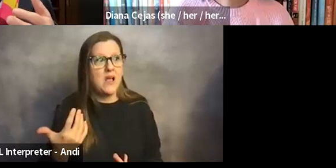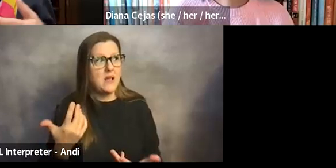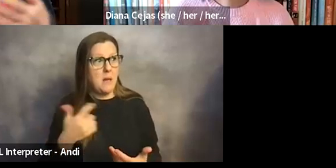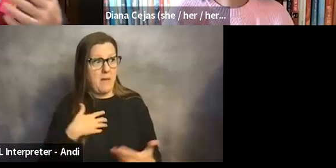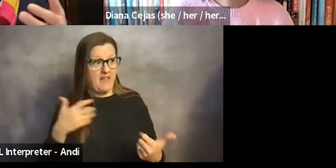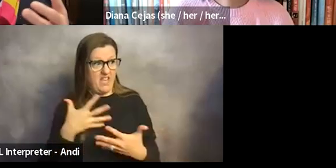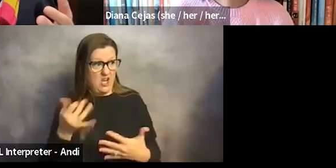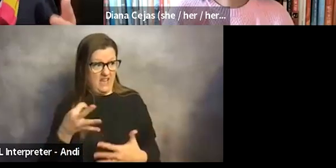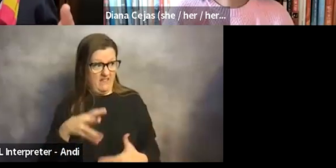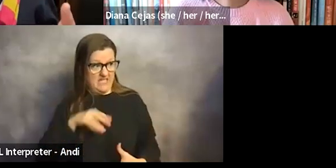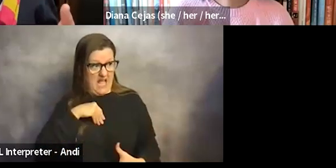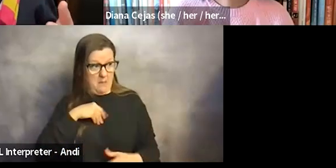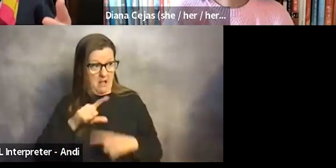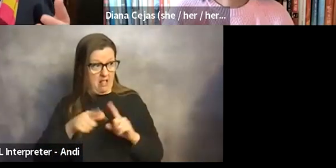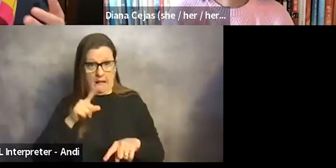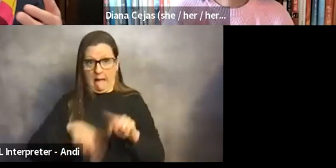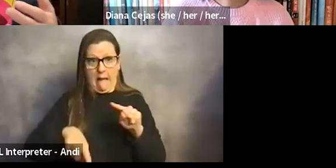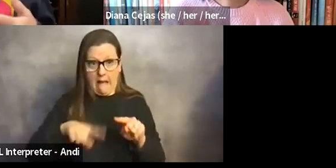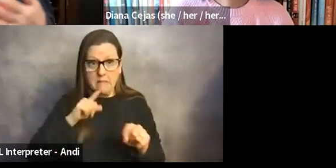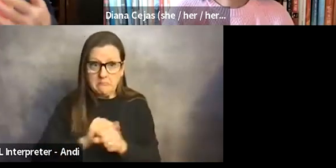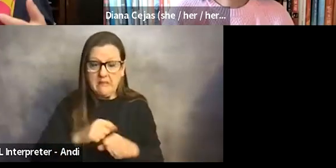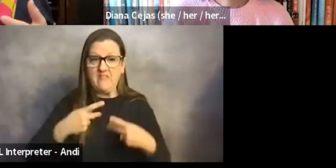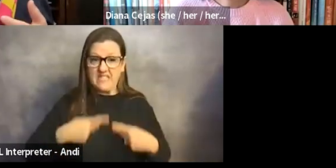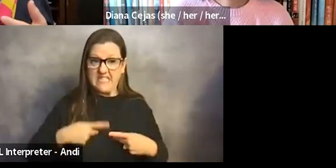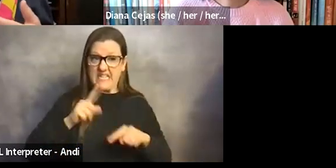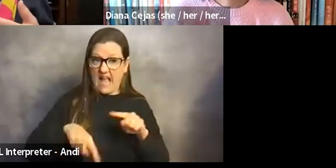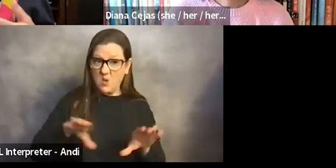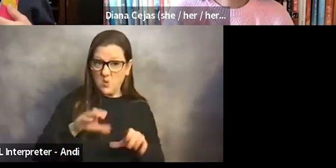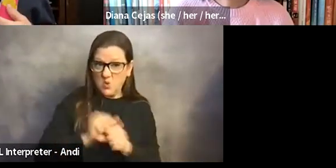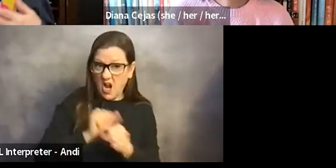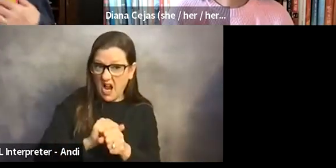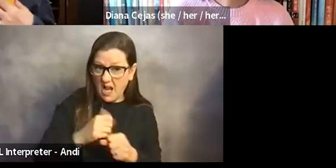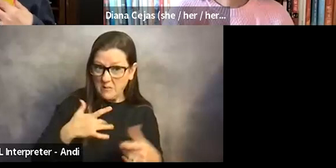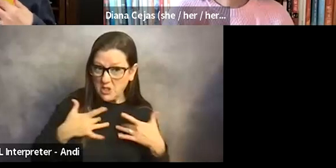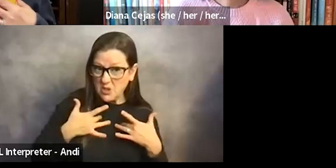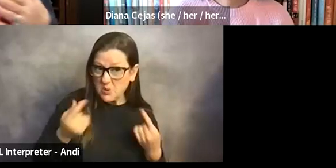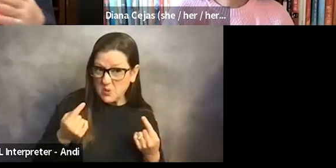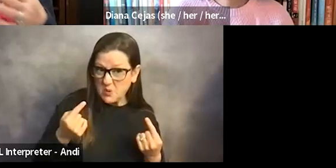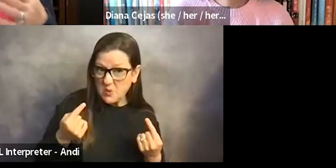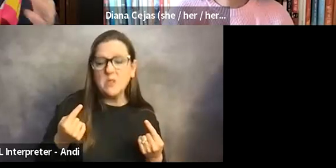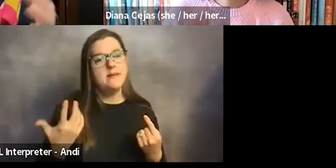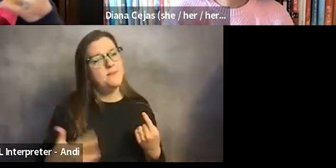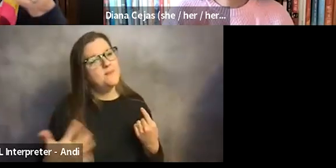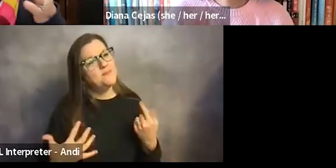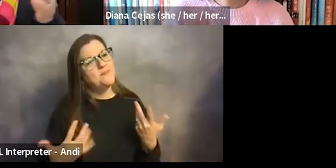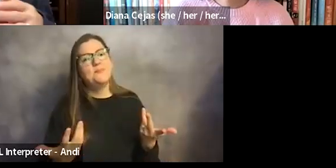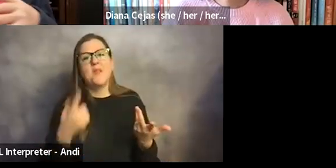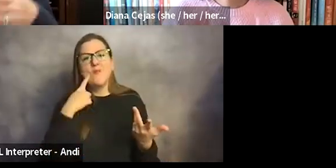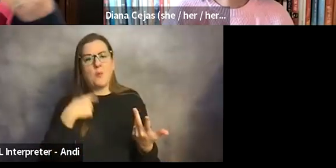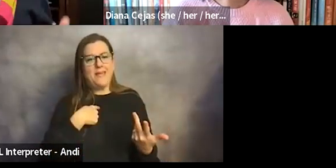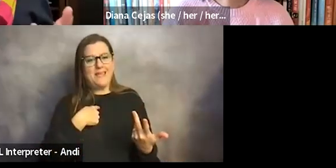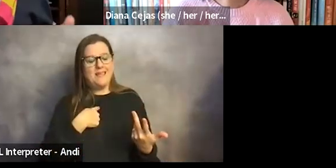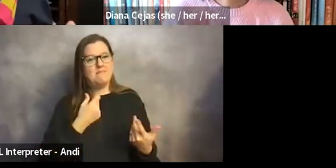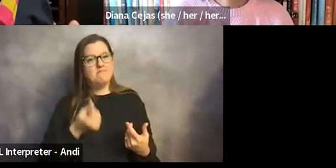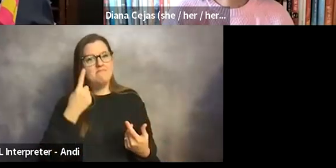in, and then if I couldn't do it, what am I going to do? And so I was really worried about that. And I, I think that for me, like, just knowing that